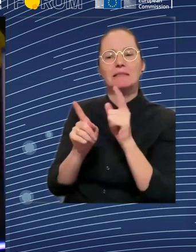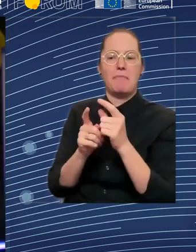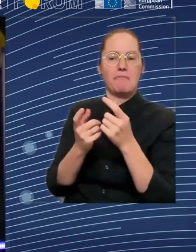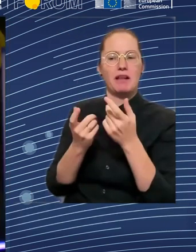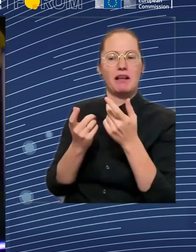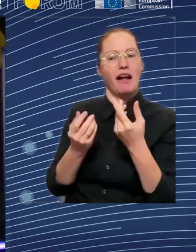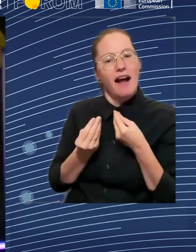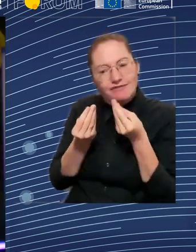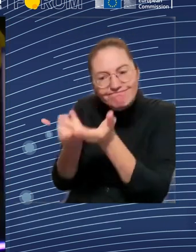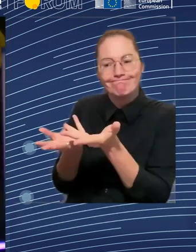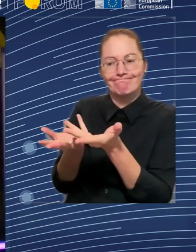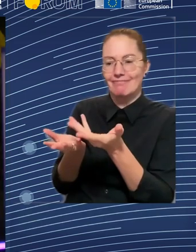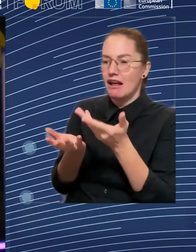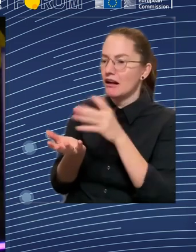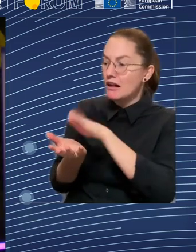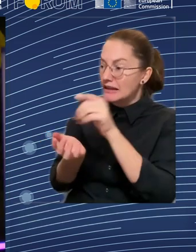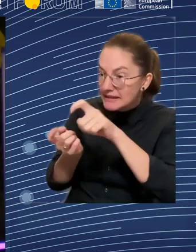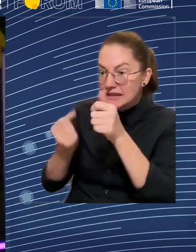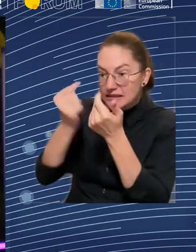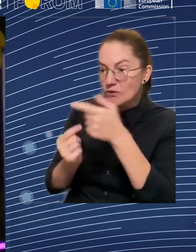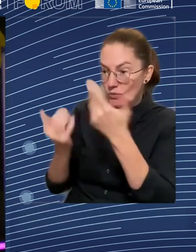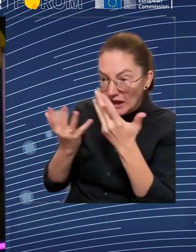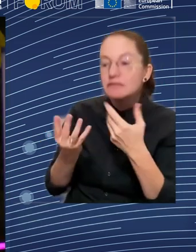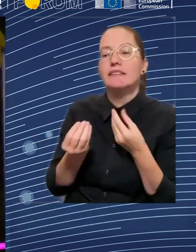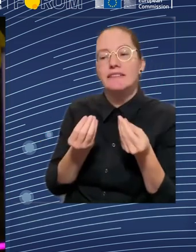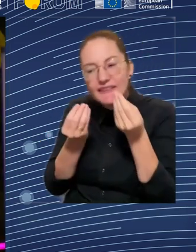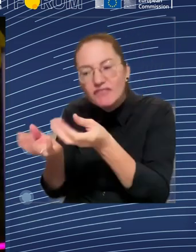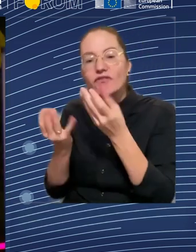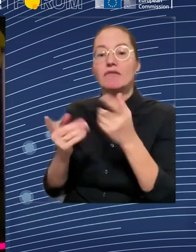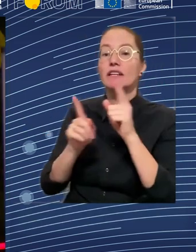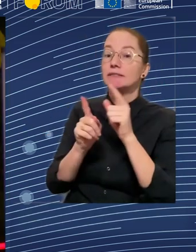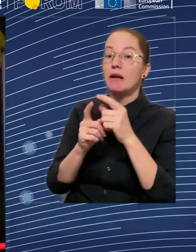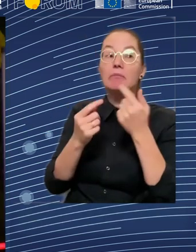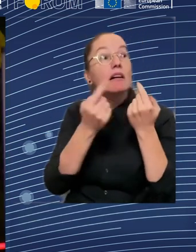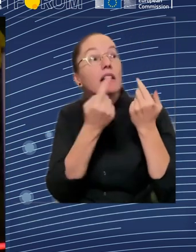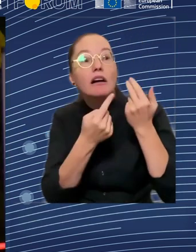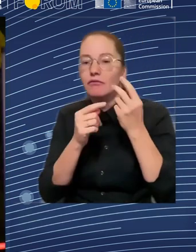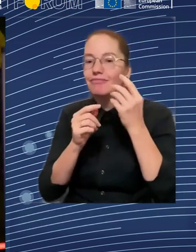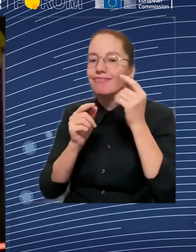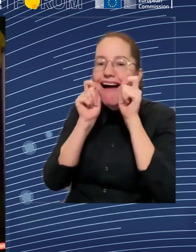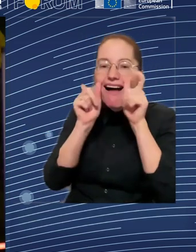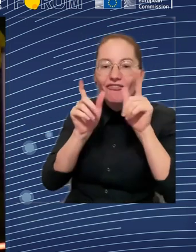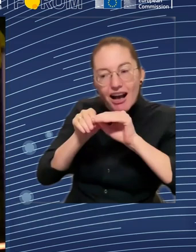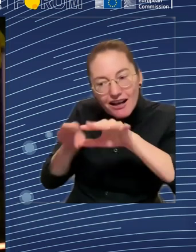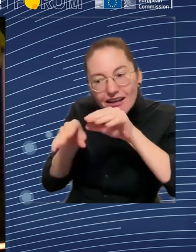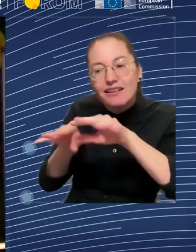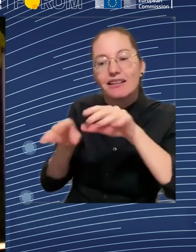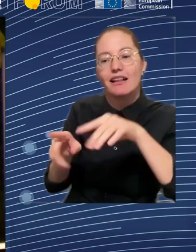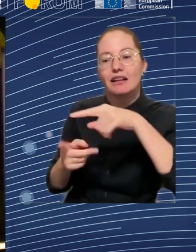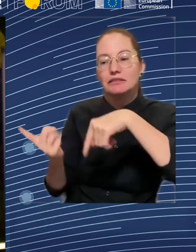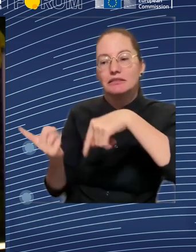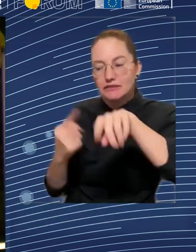challenges to be addressed and to be provided with proper tools. And